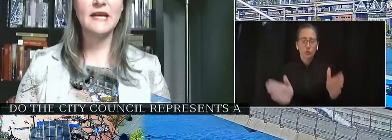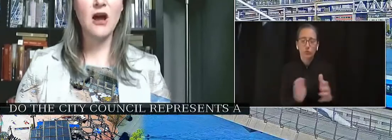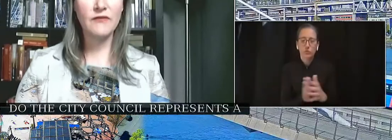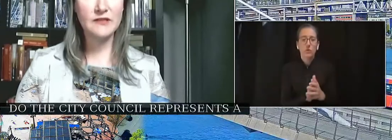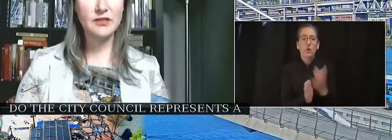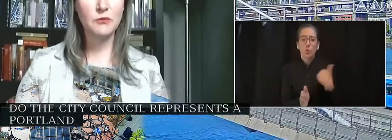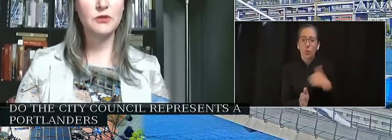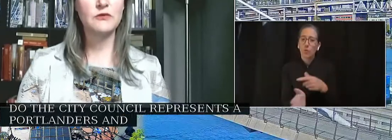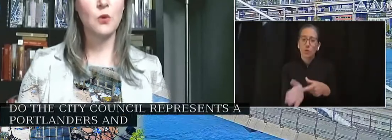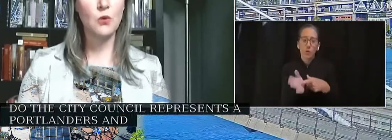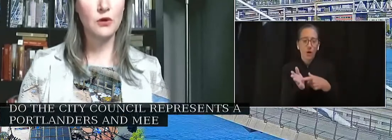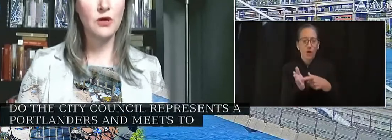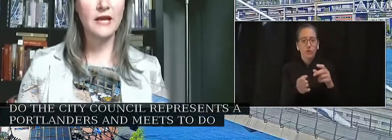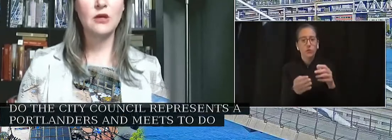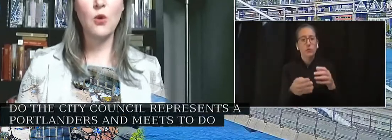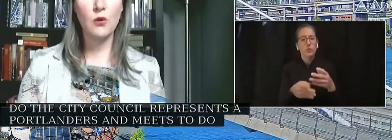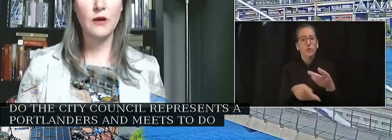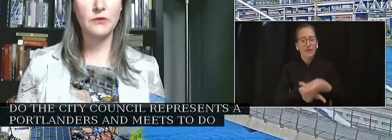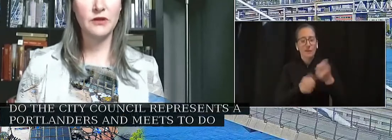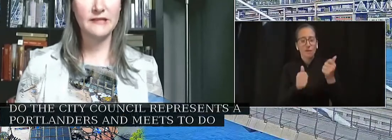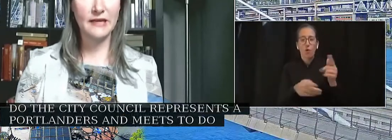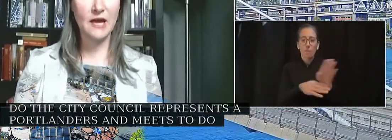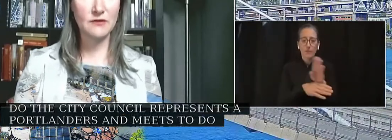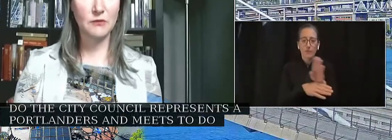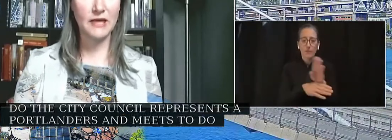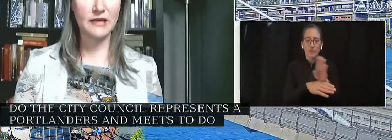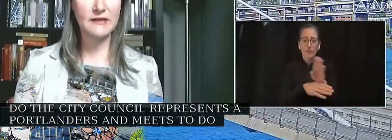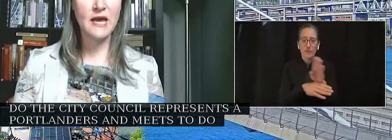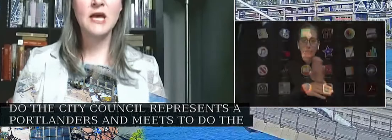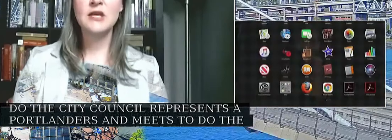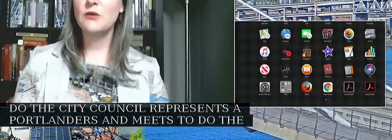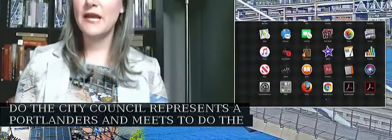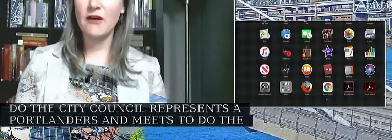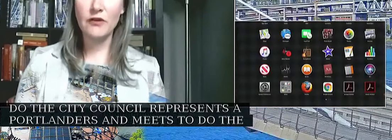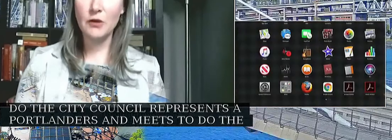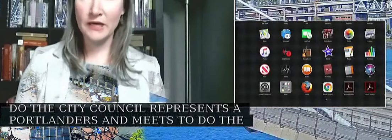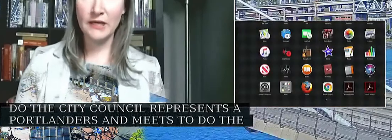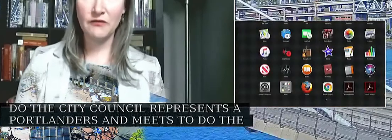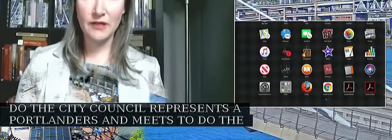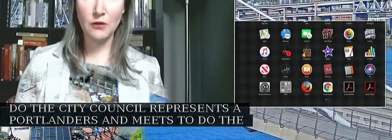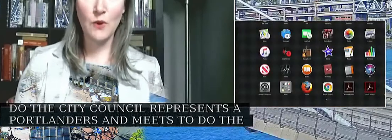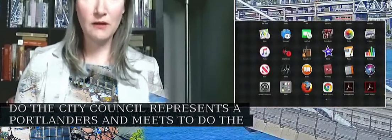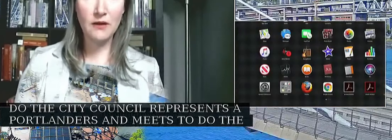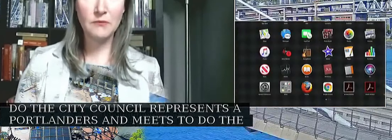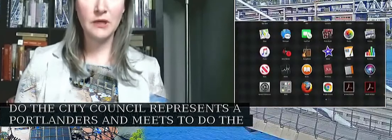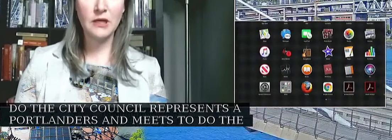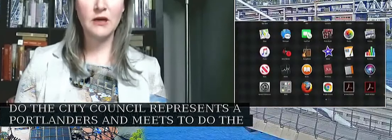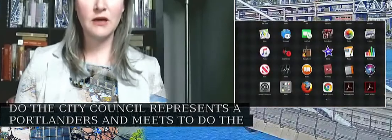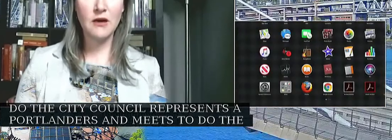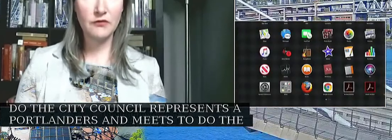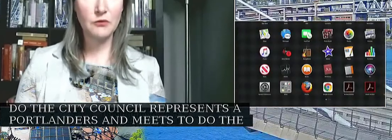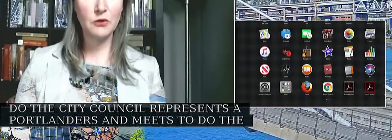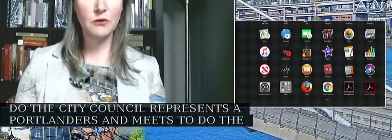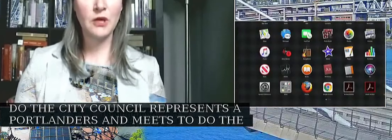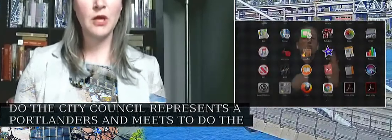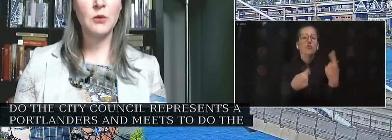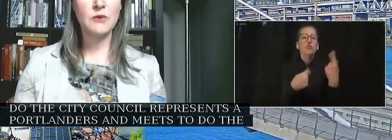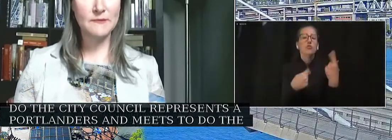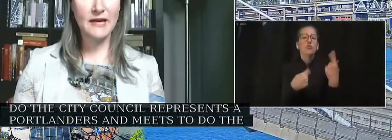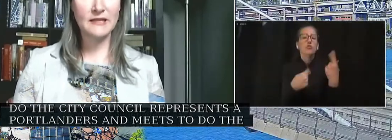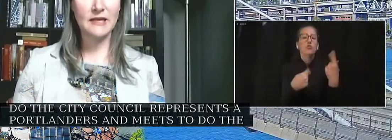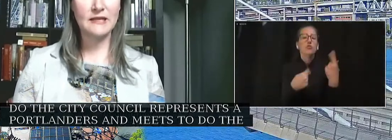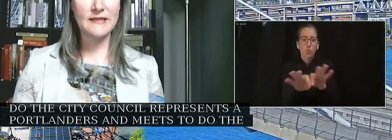The presiding officer preserves order and decorum during city council meetings so that everyone can feel welcome, comfortable,